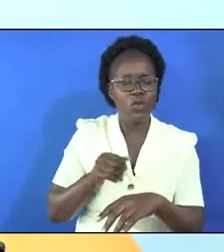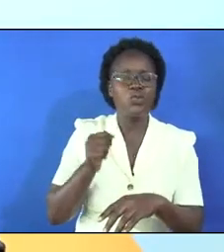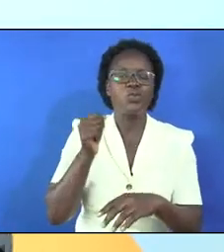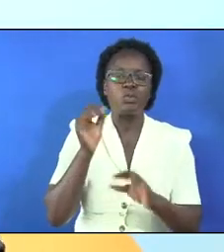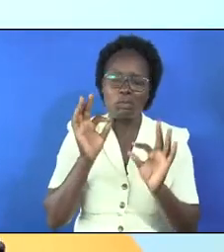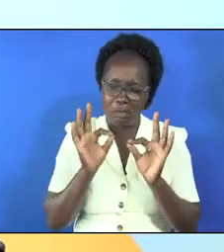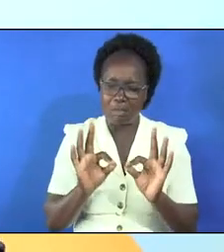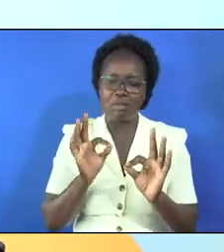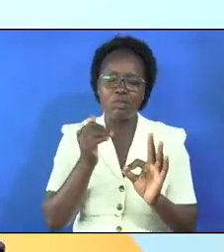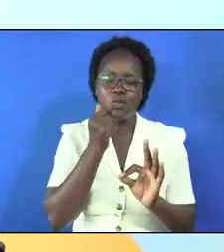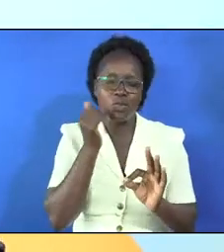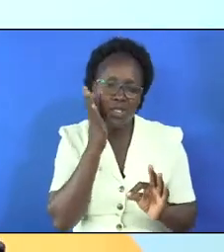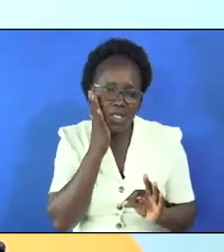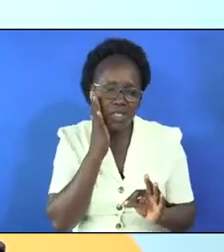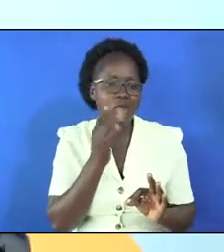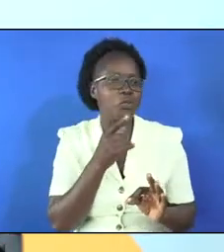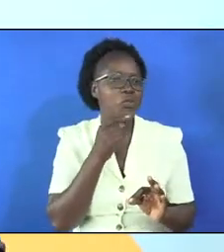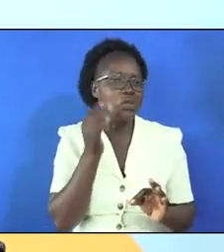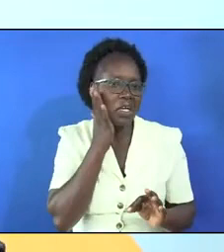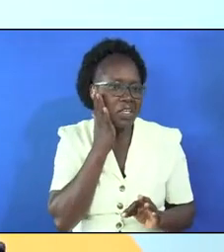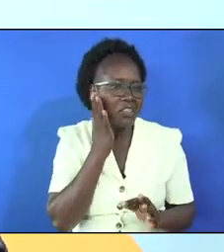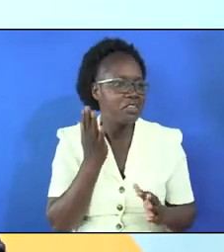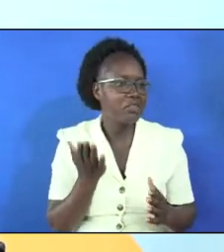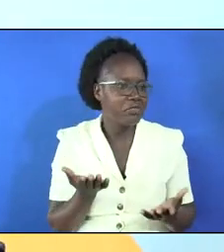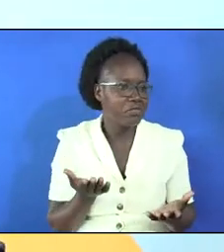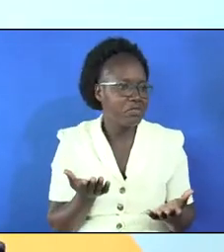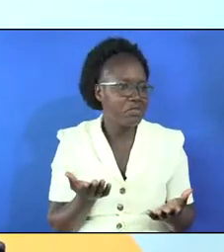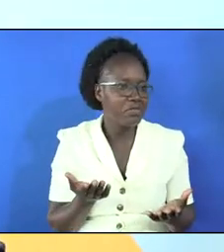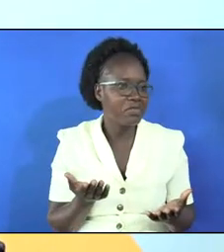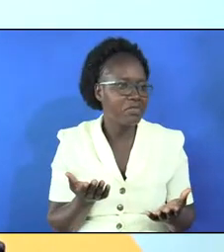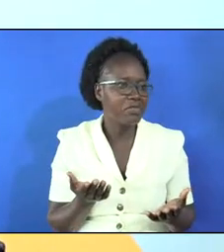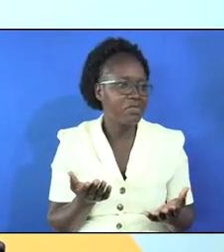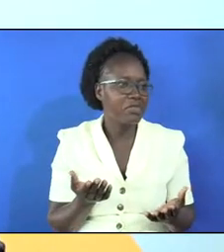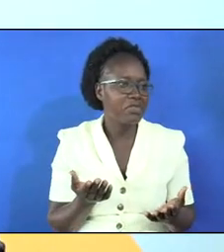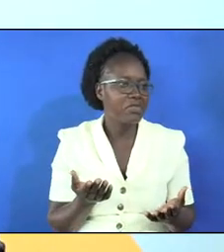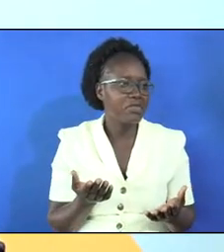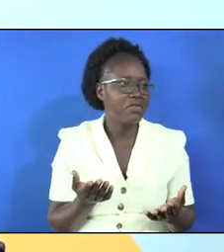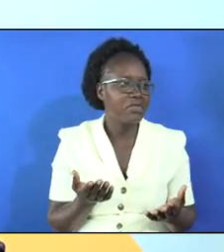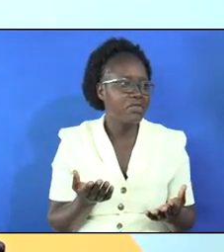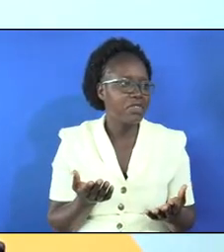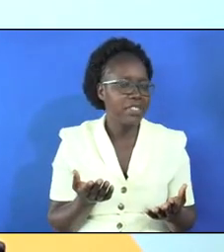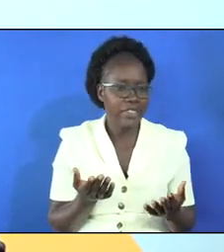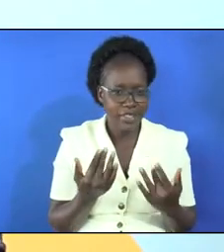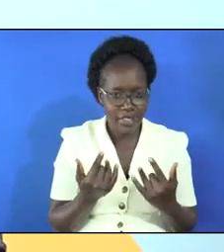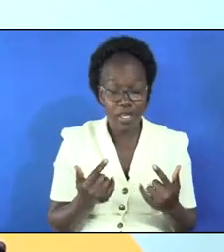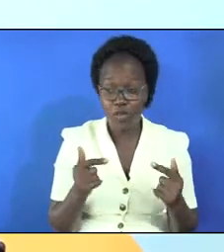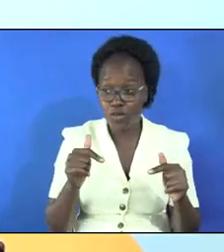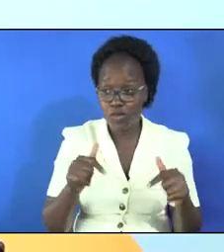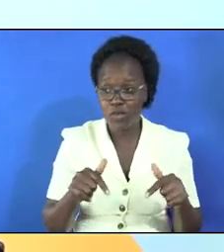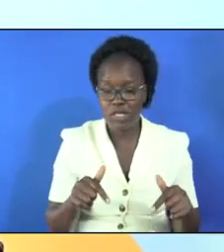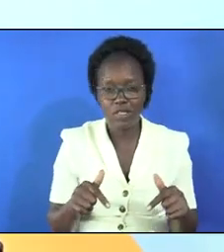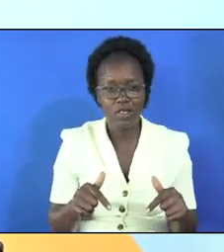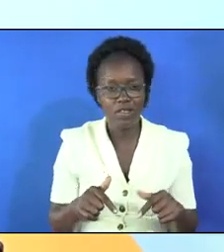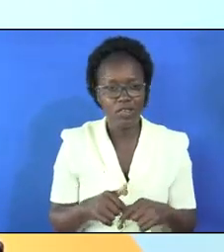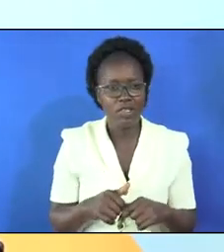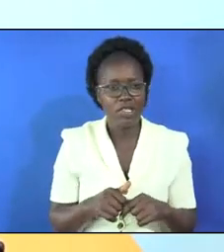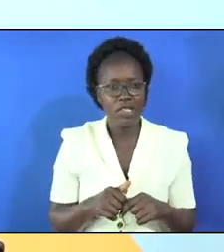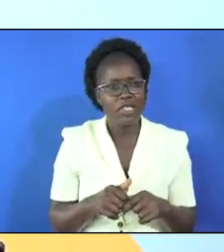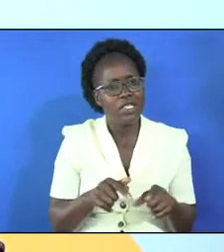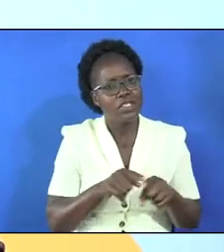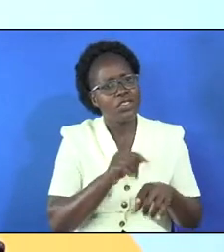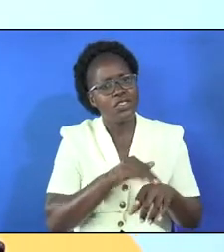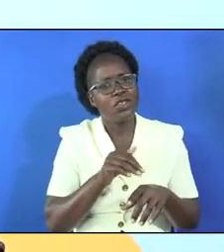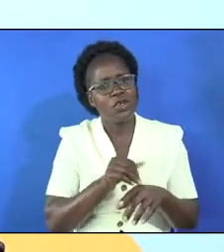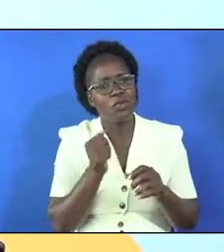honey honey honey honey honey now tell me today do you